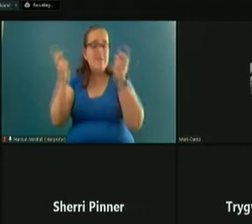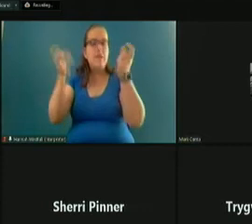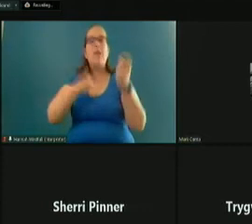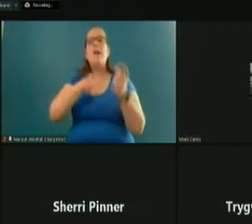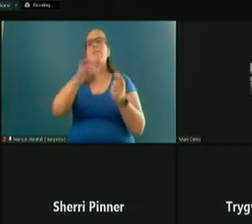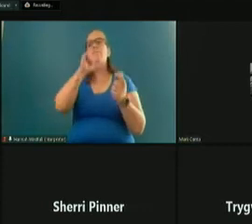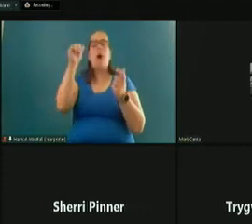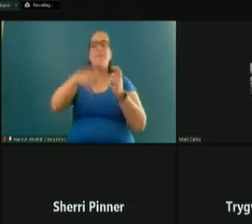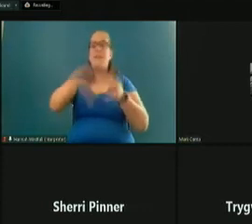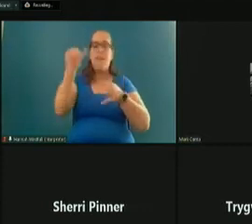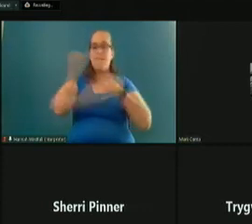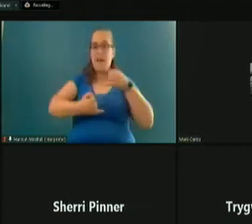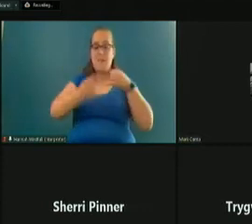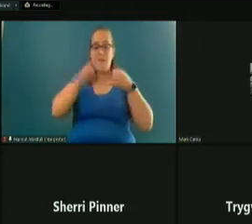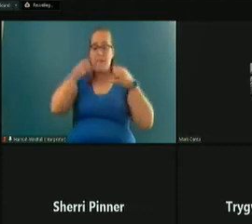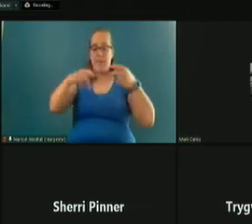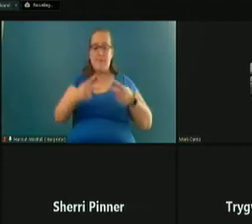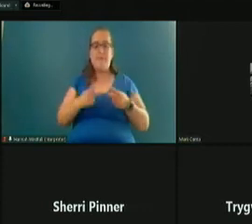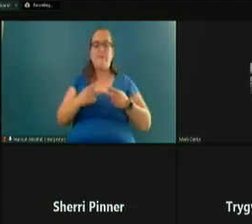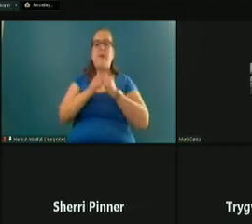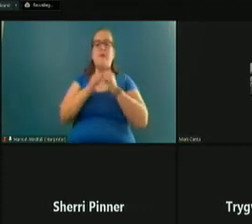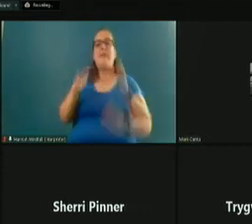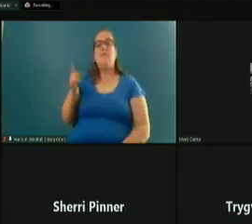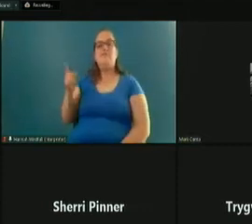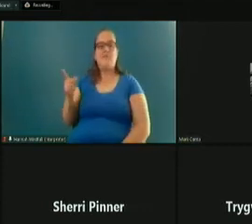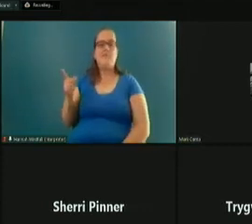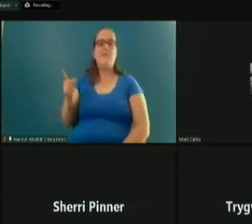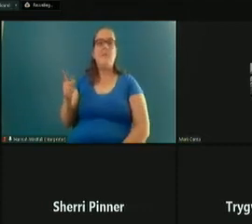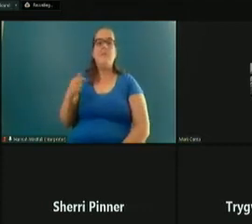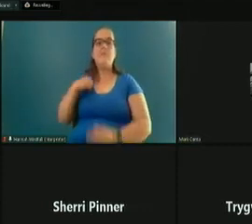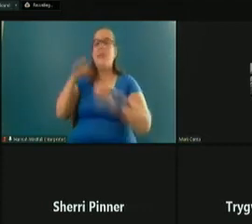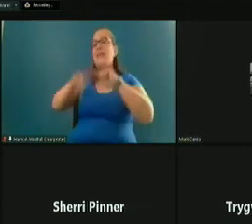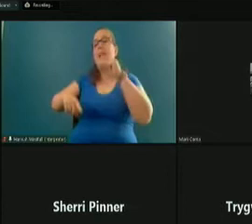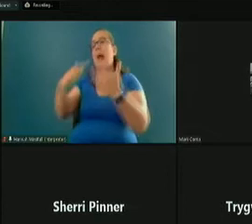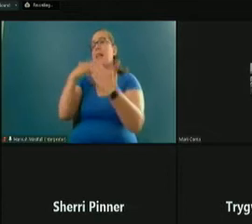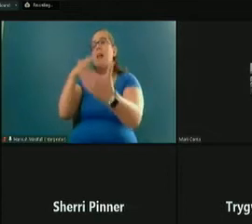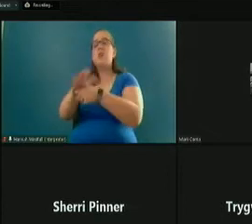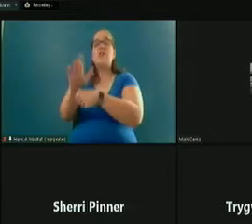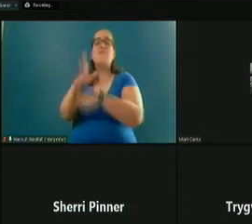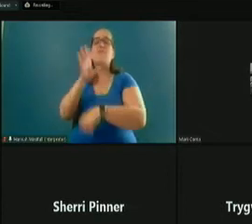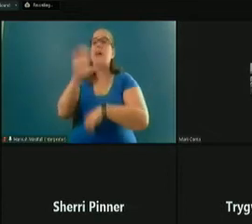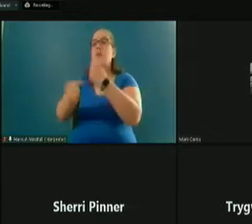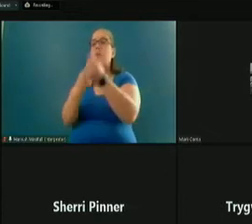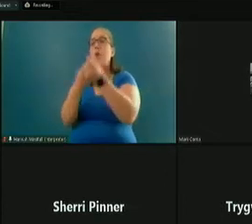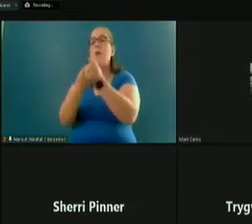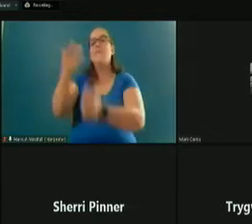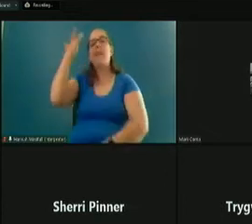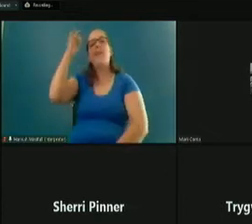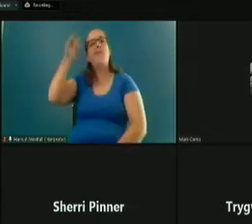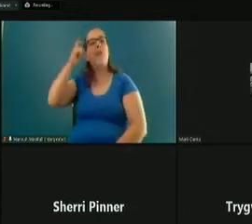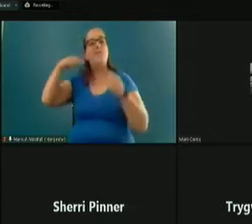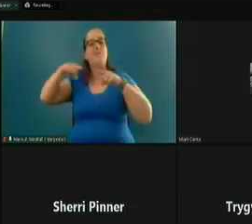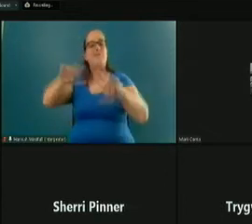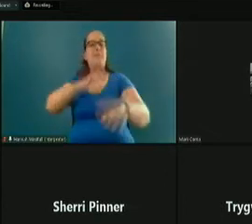be a finalist for this position without her. And I cannot thank her enough for her support and wisdom throughout my career.